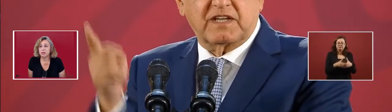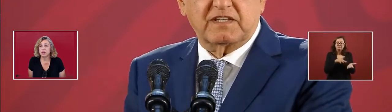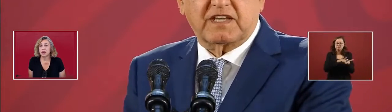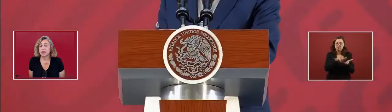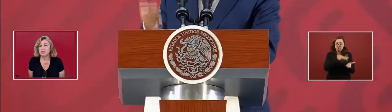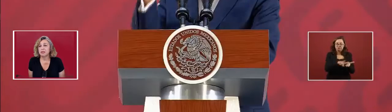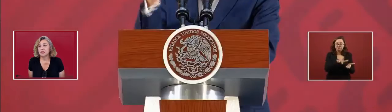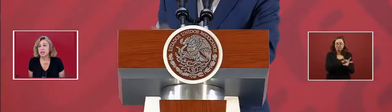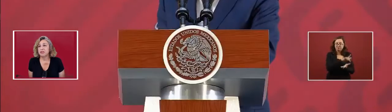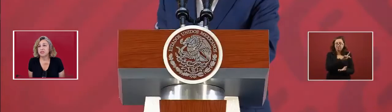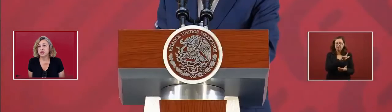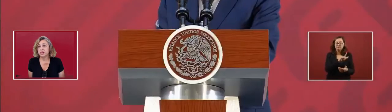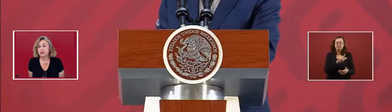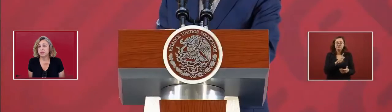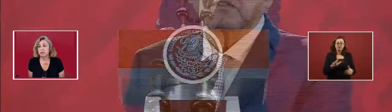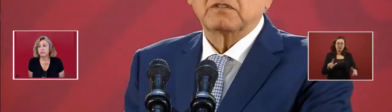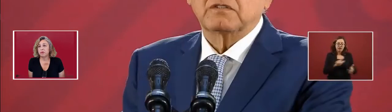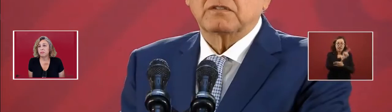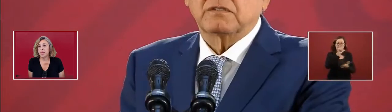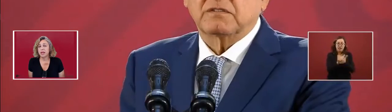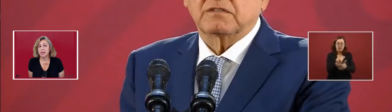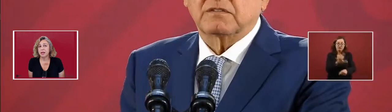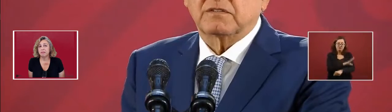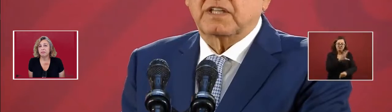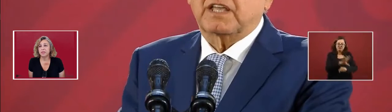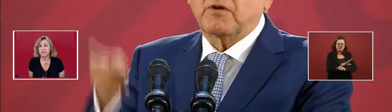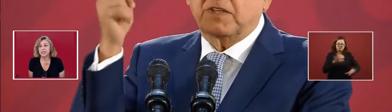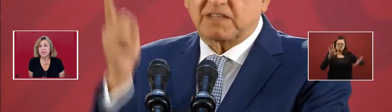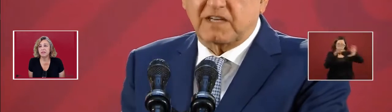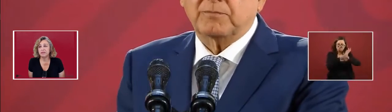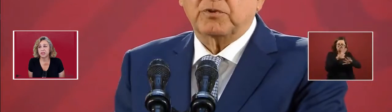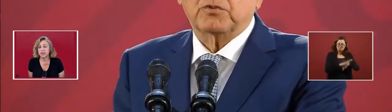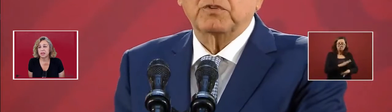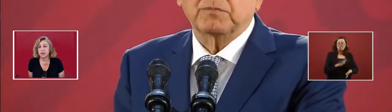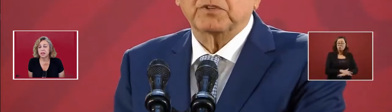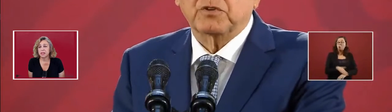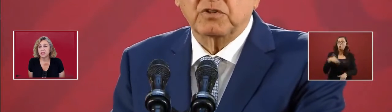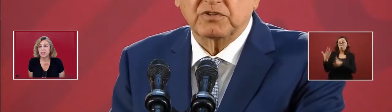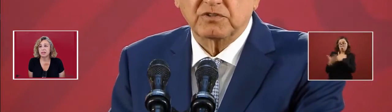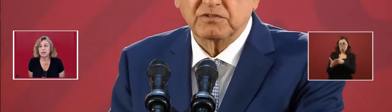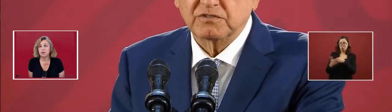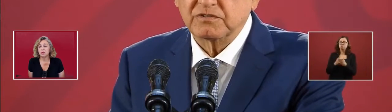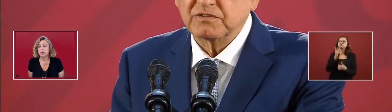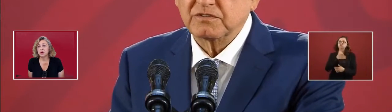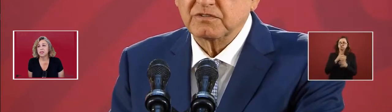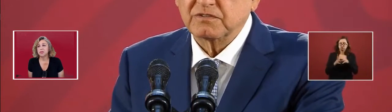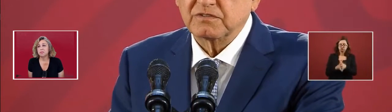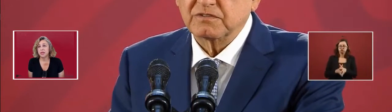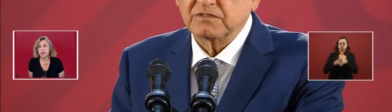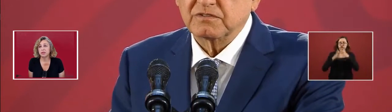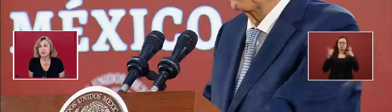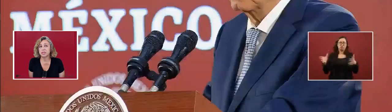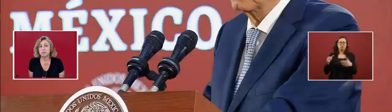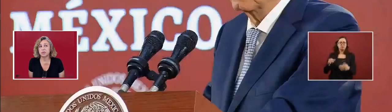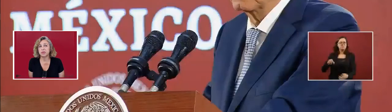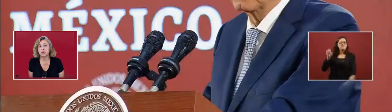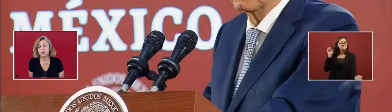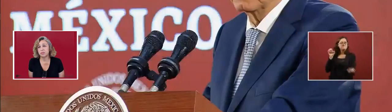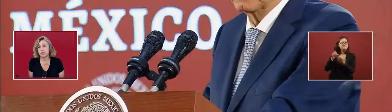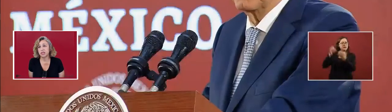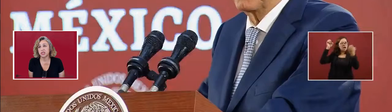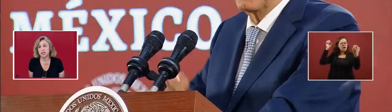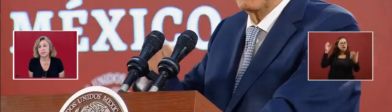energy reform and deceived, saying that they were going to be increasing